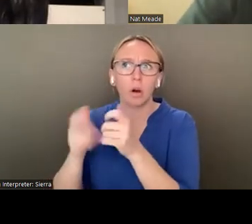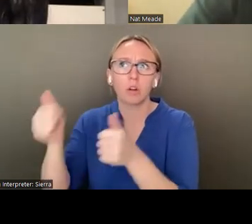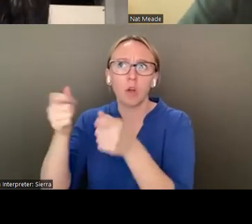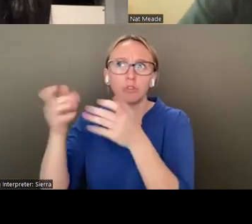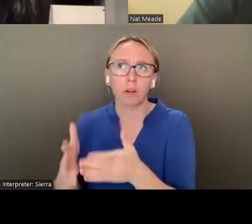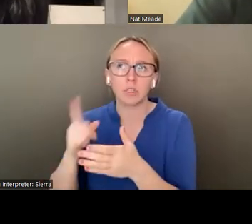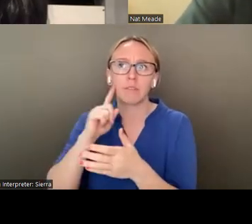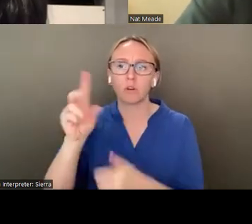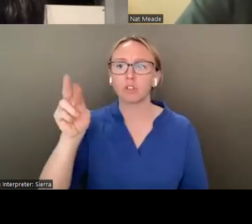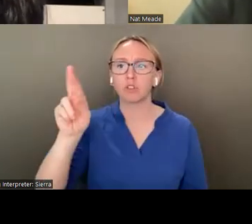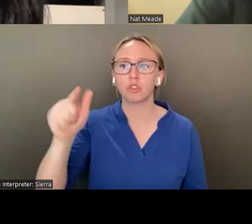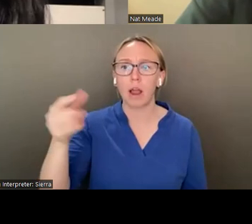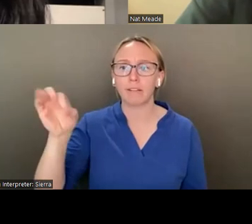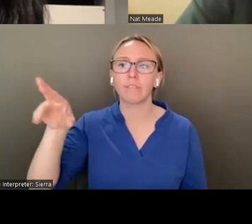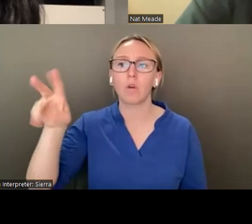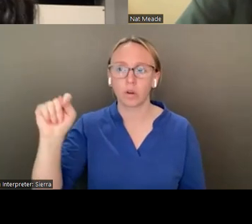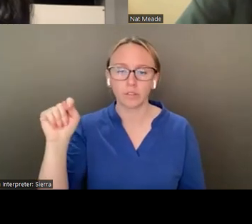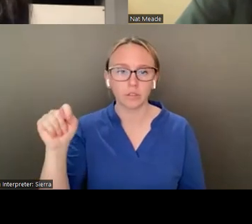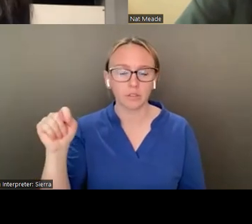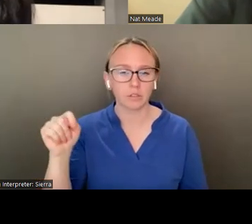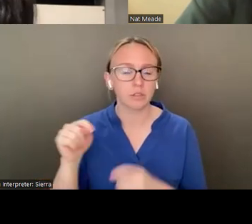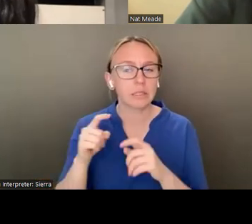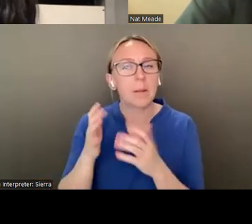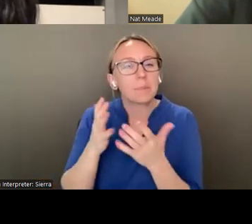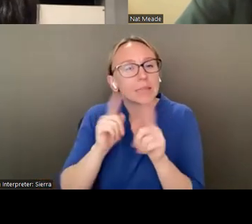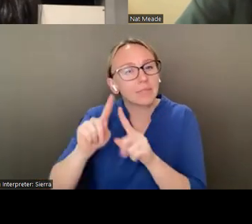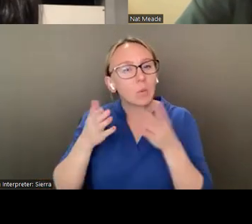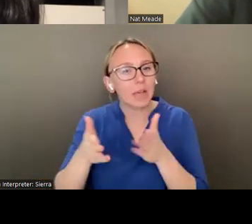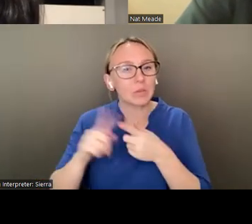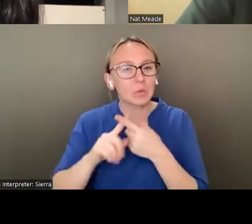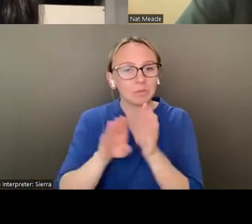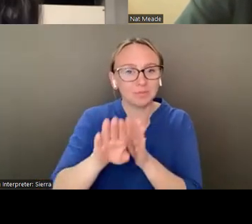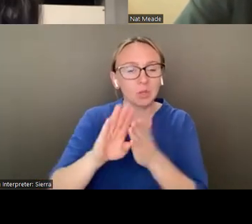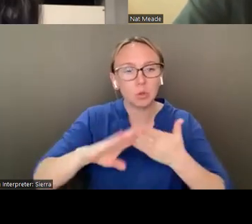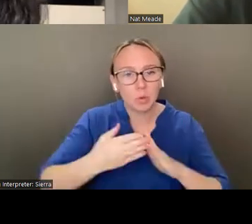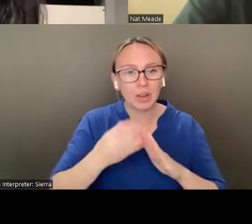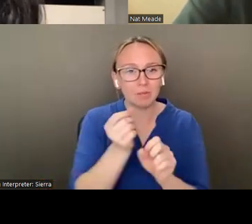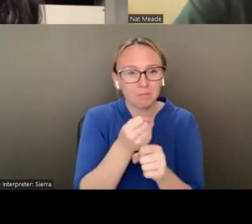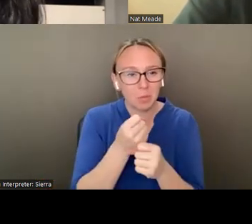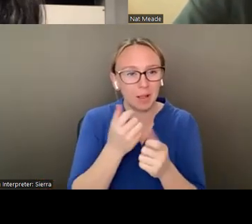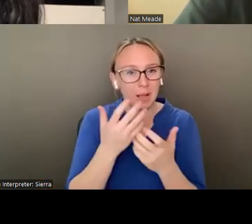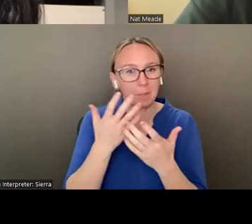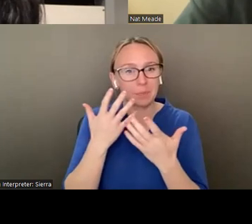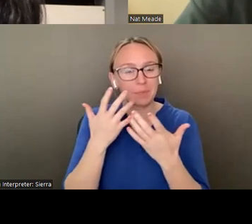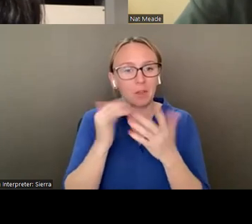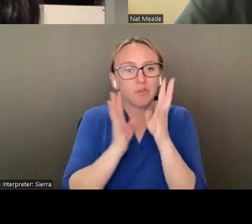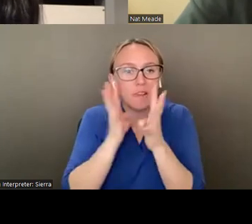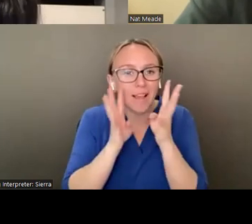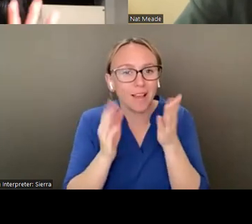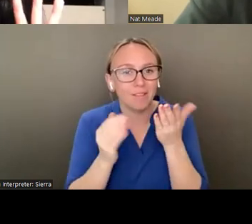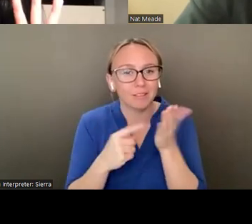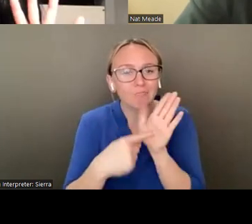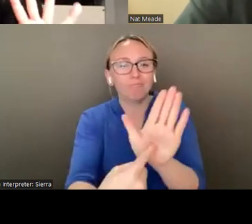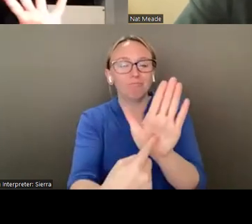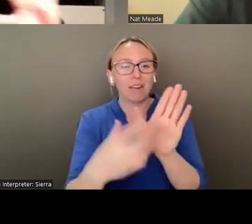ways to build community and a creative life, um, to resist in that manner has made me